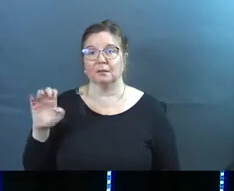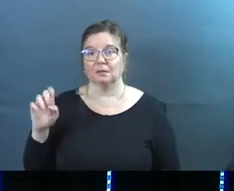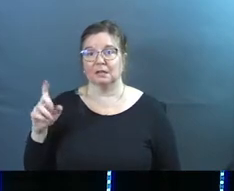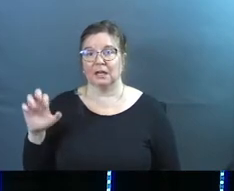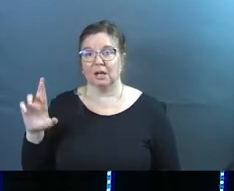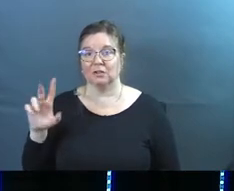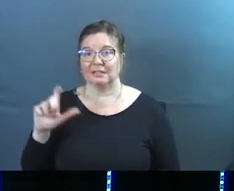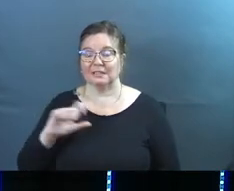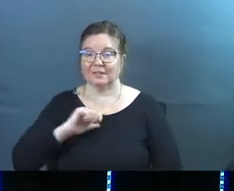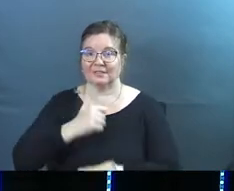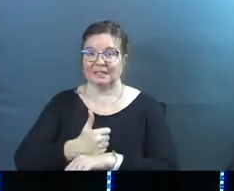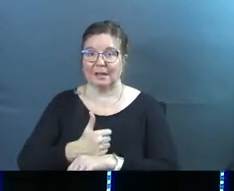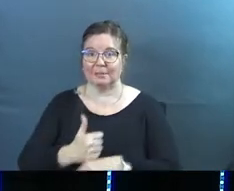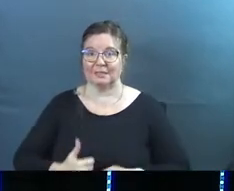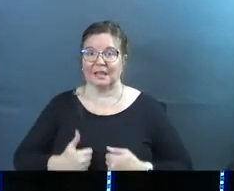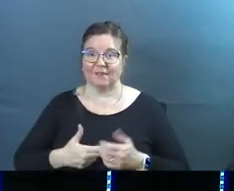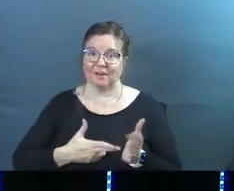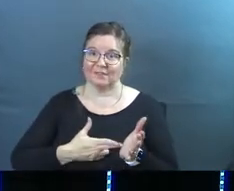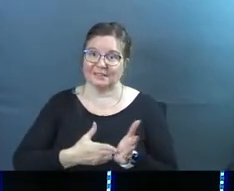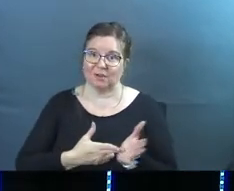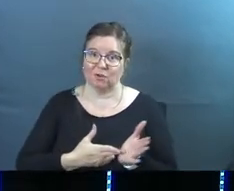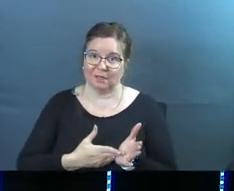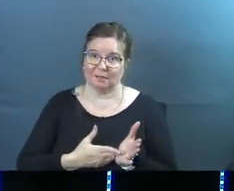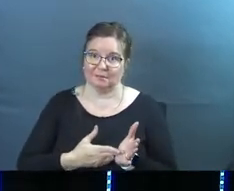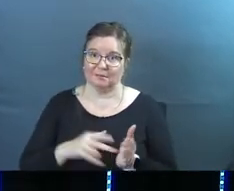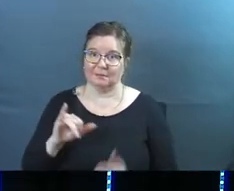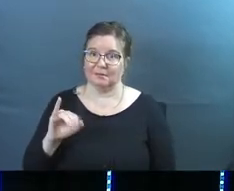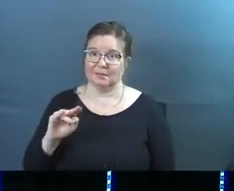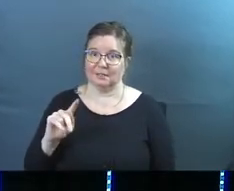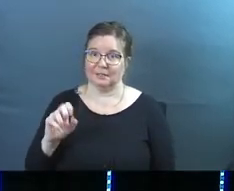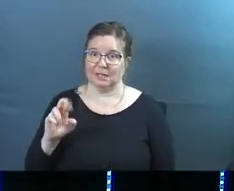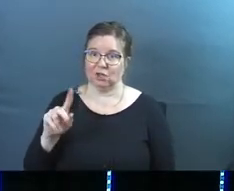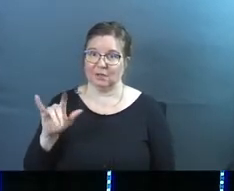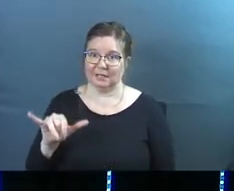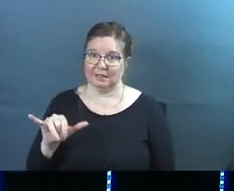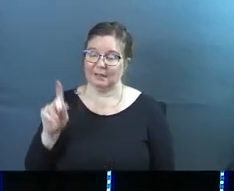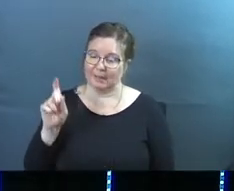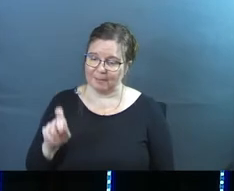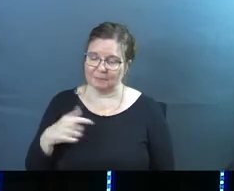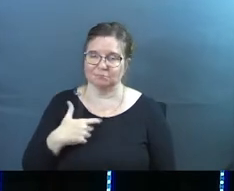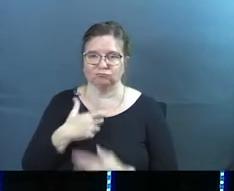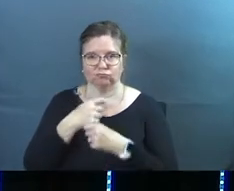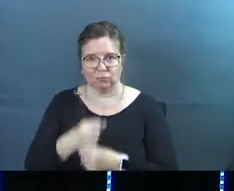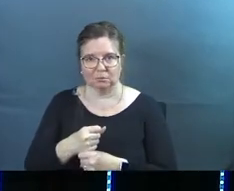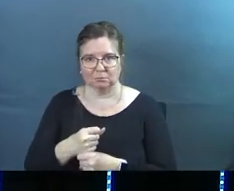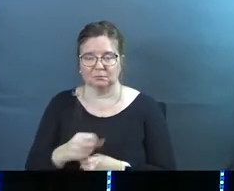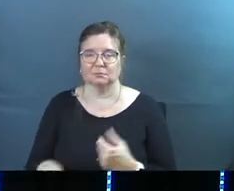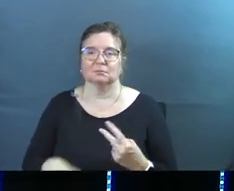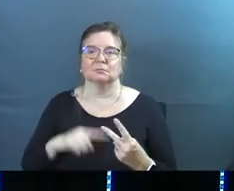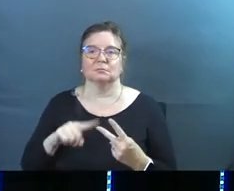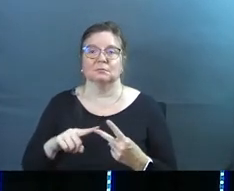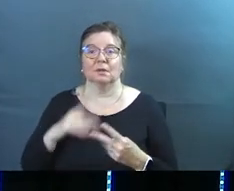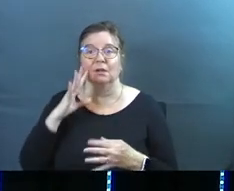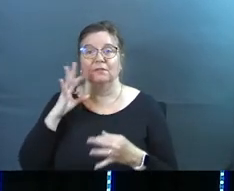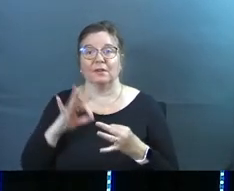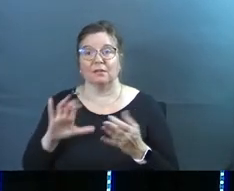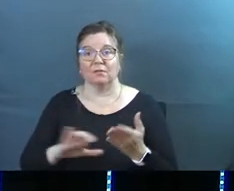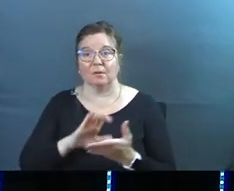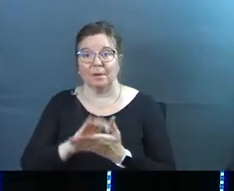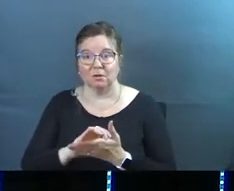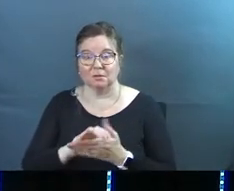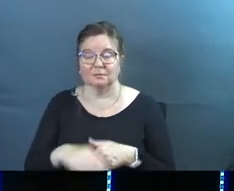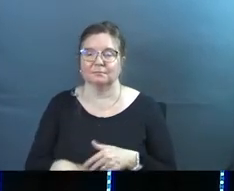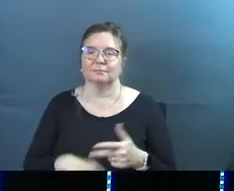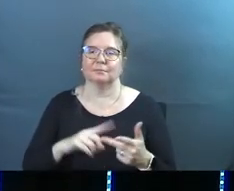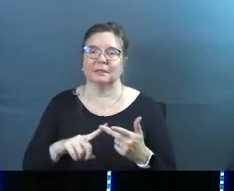established life of integrity. They need to be trustworthy. They need to be faithful in their marriage, and their